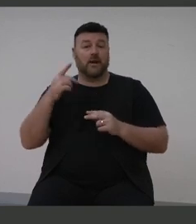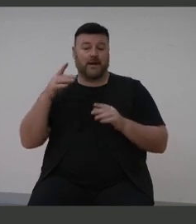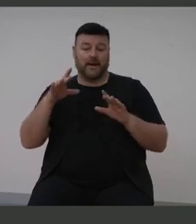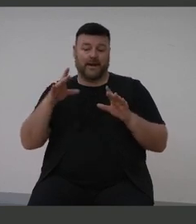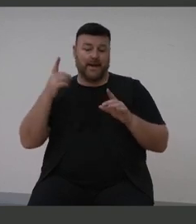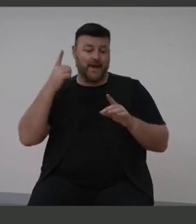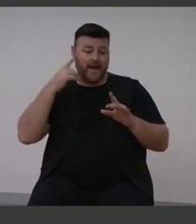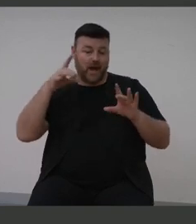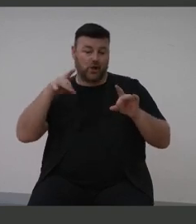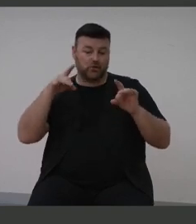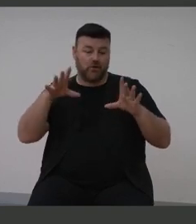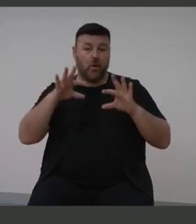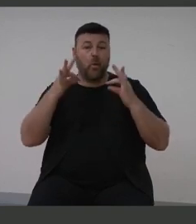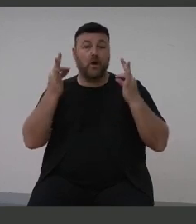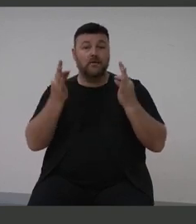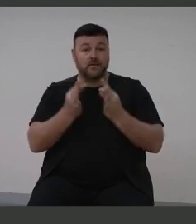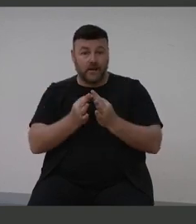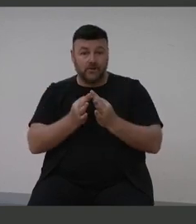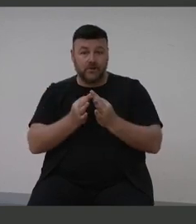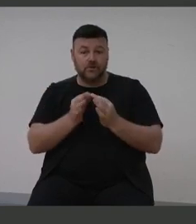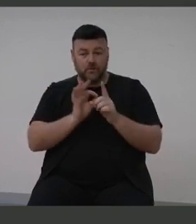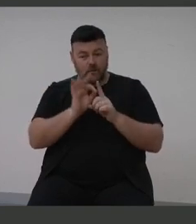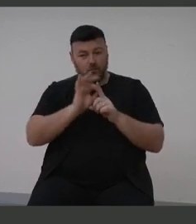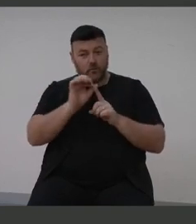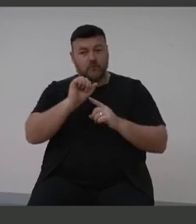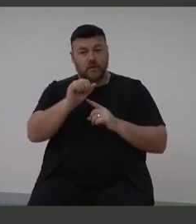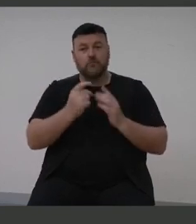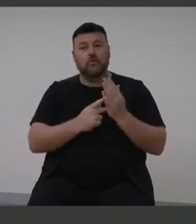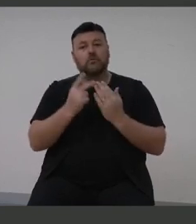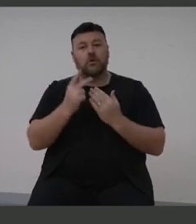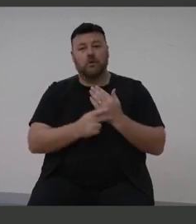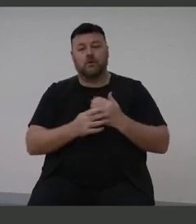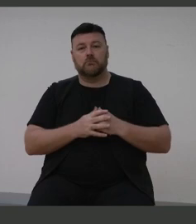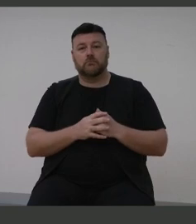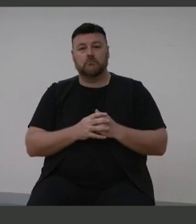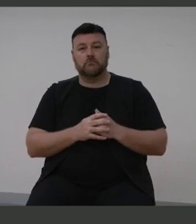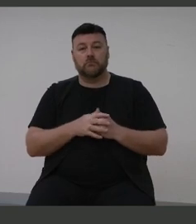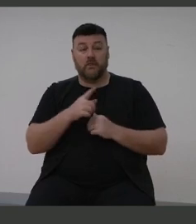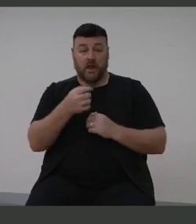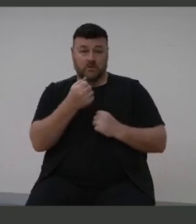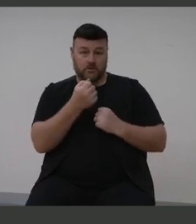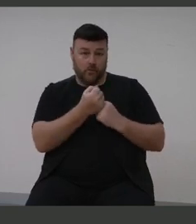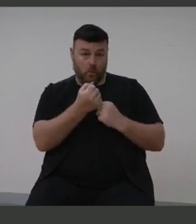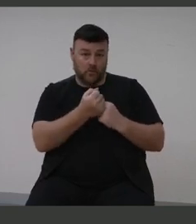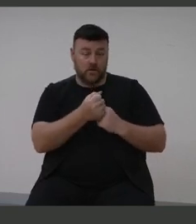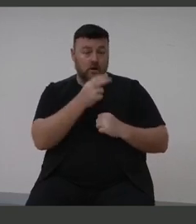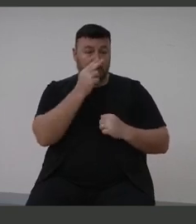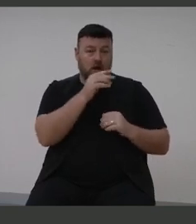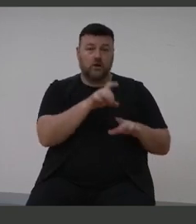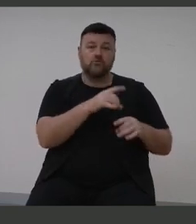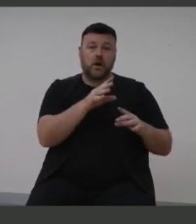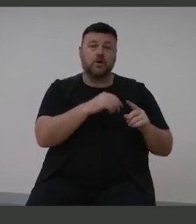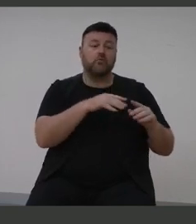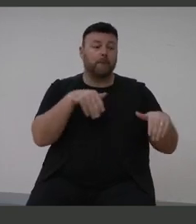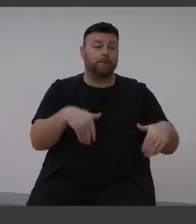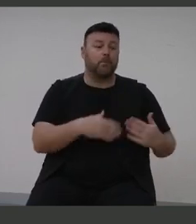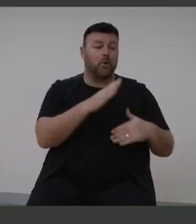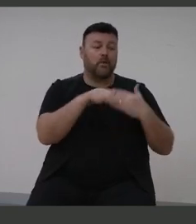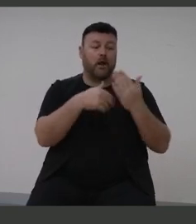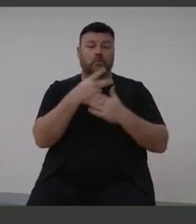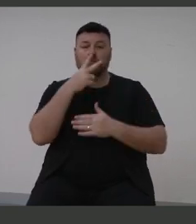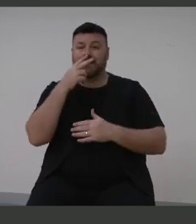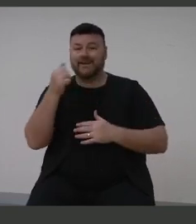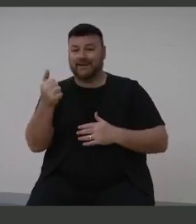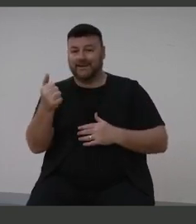stream of the Hearing Services Program. Which supports young Australians from birth to 26 years